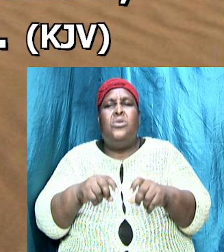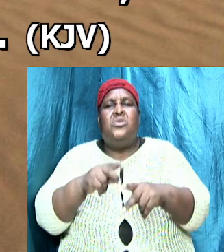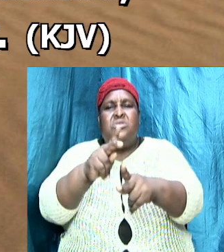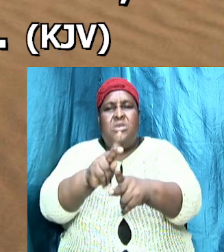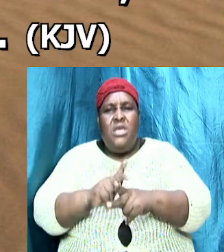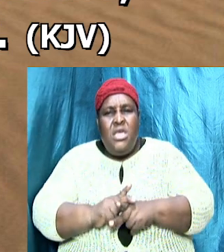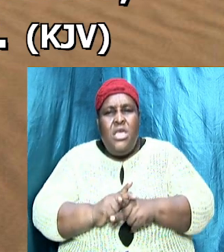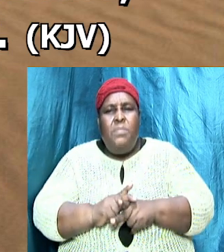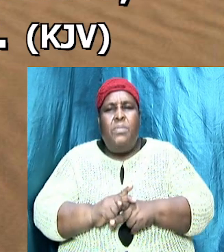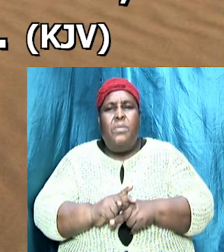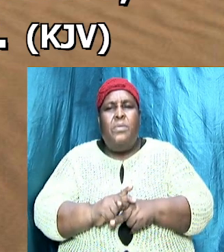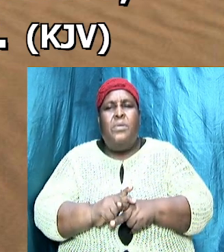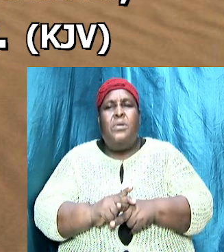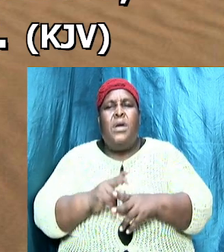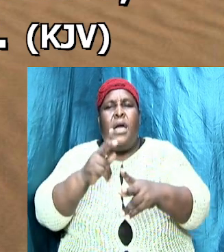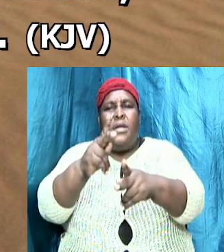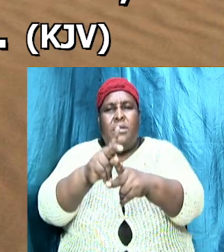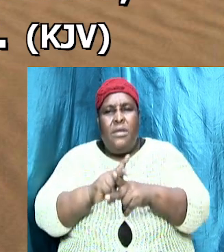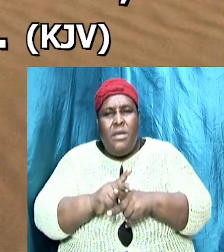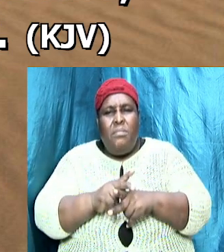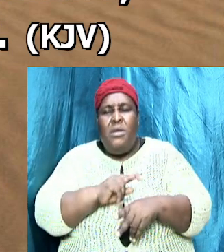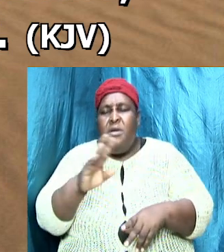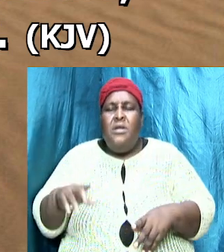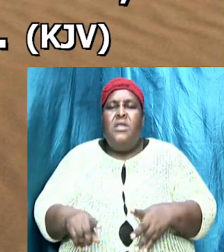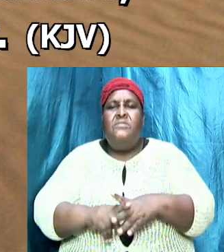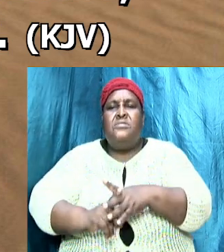stray from the truth